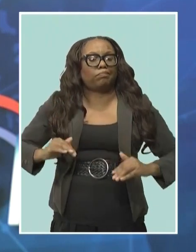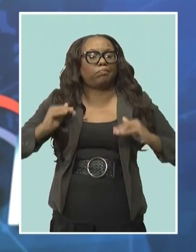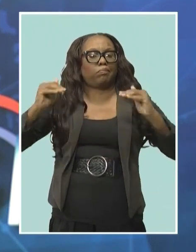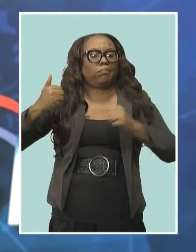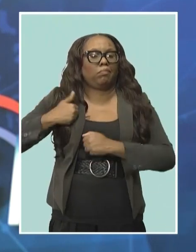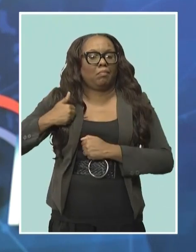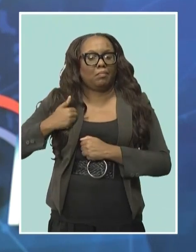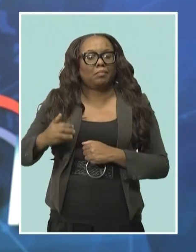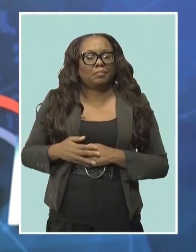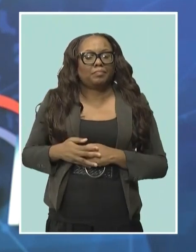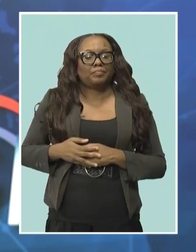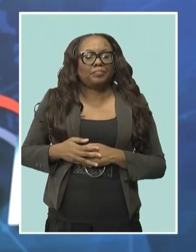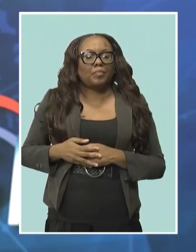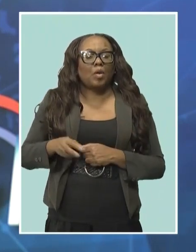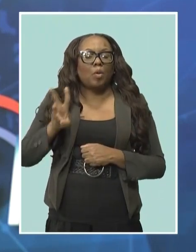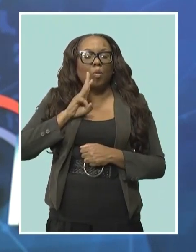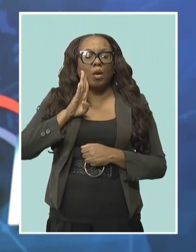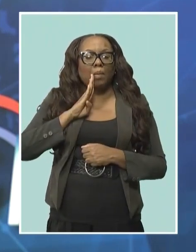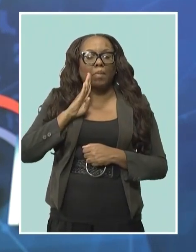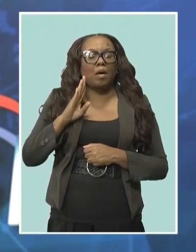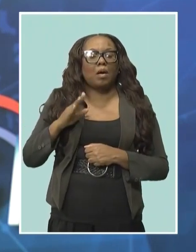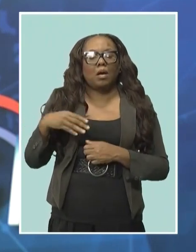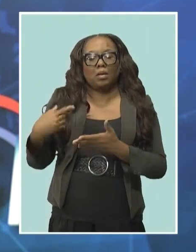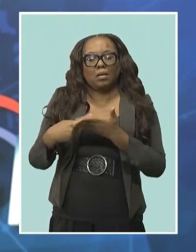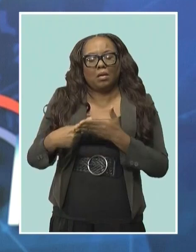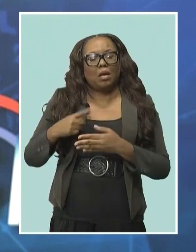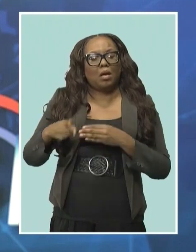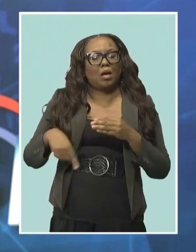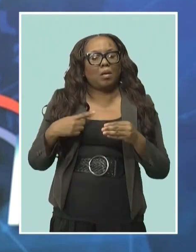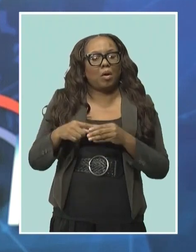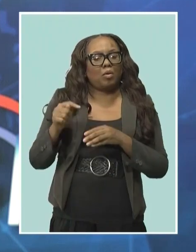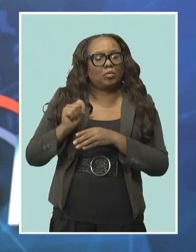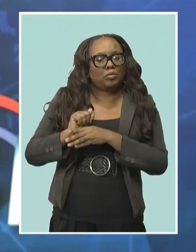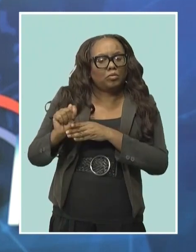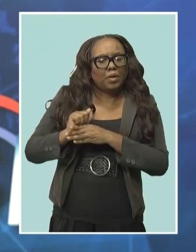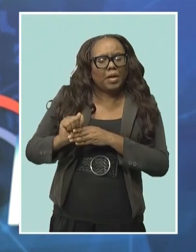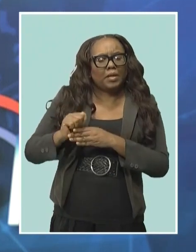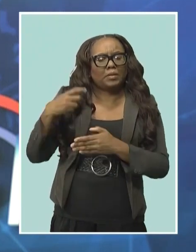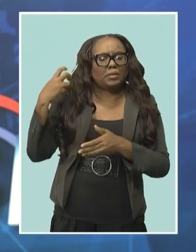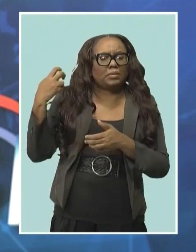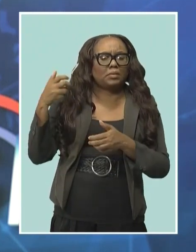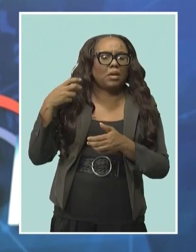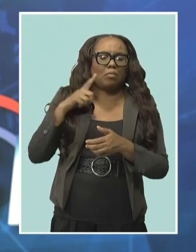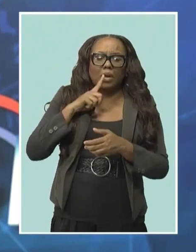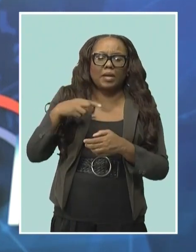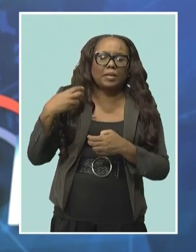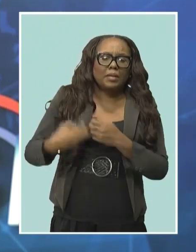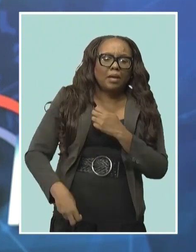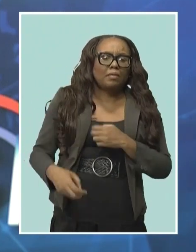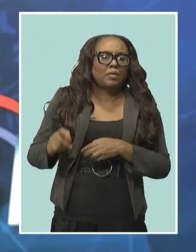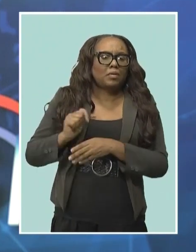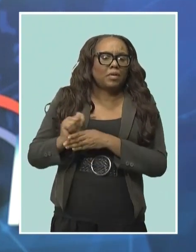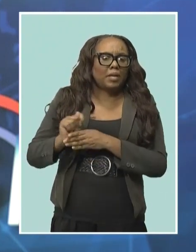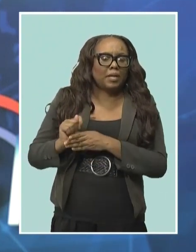spoke with the course leads about this grueling training, which more than half of those taking the challenge fail.